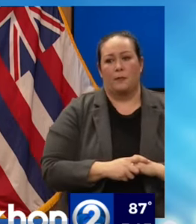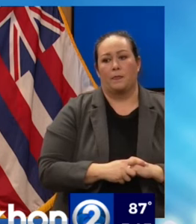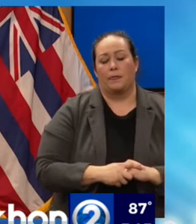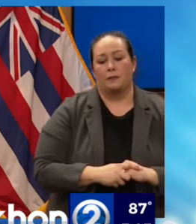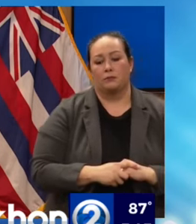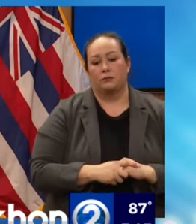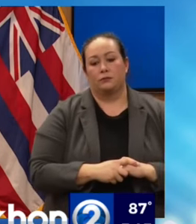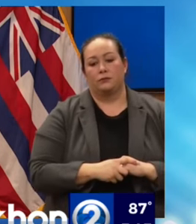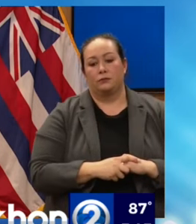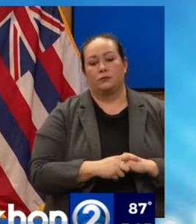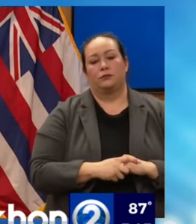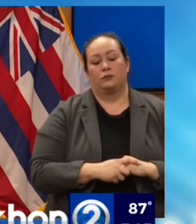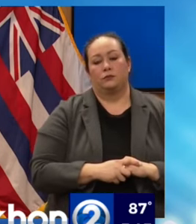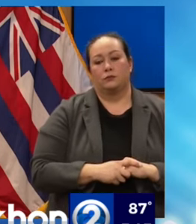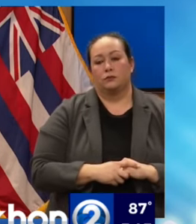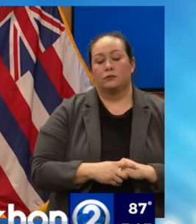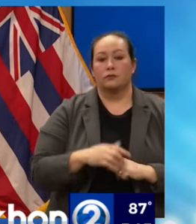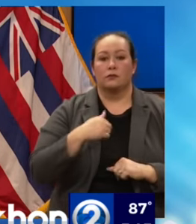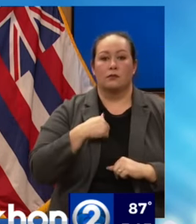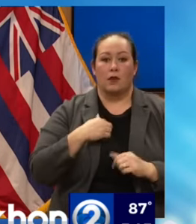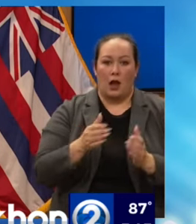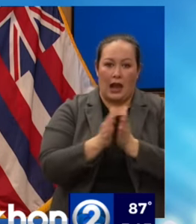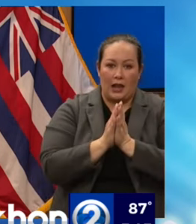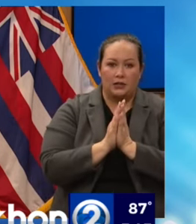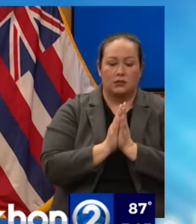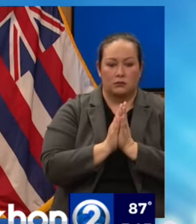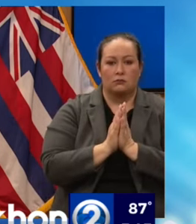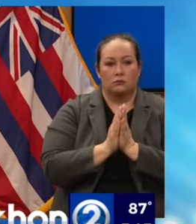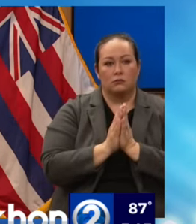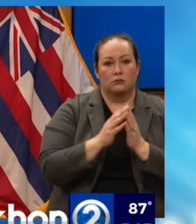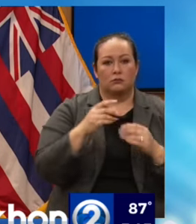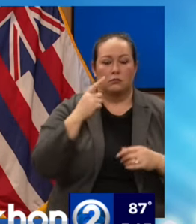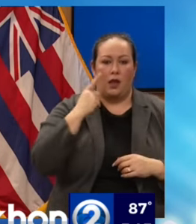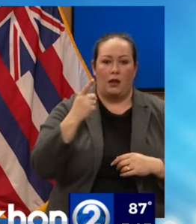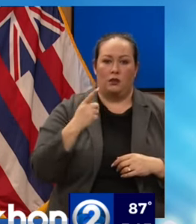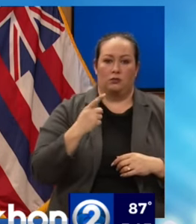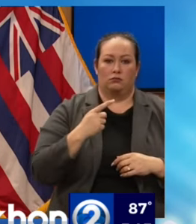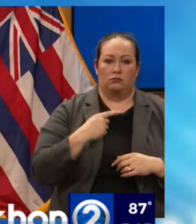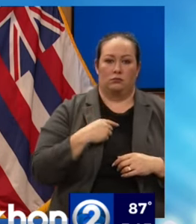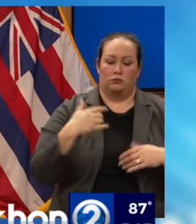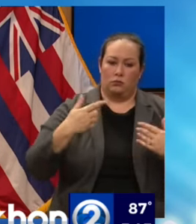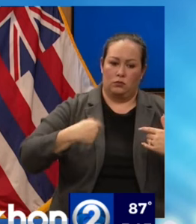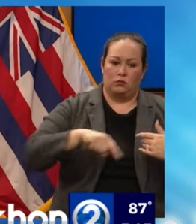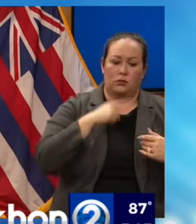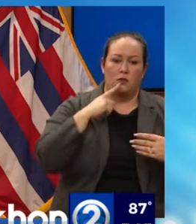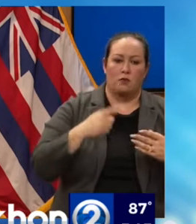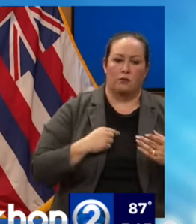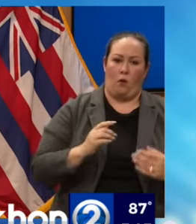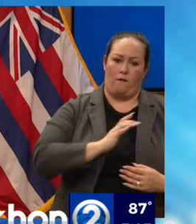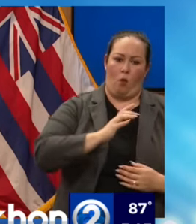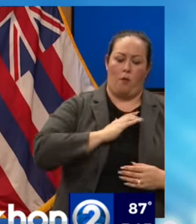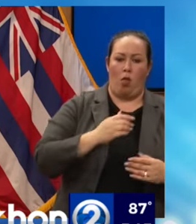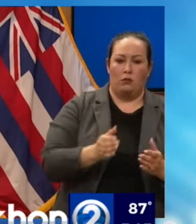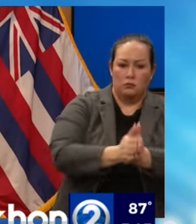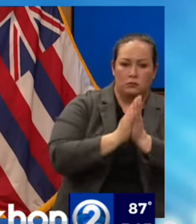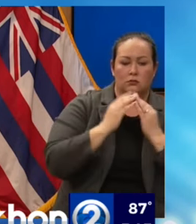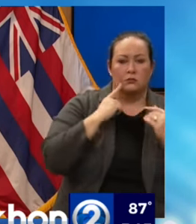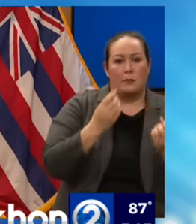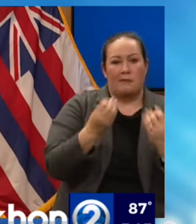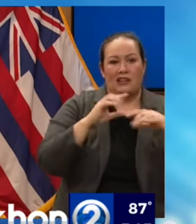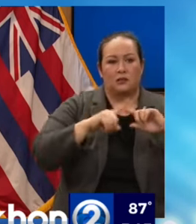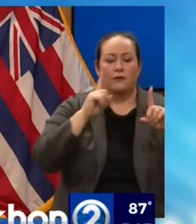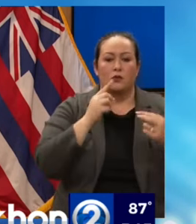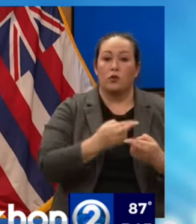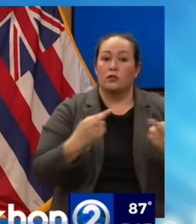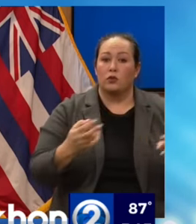I did ask and we did formally request several capabilities and resources from